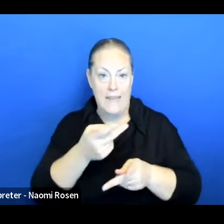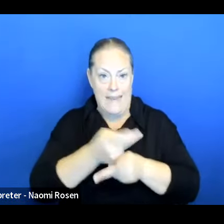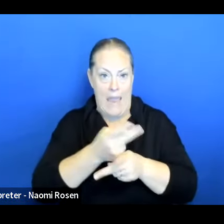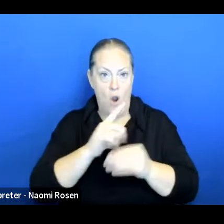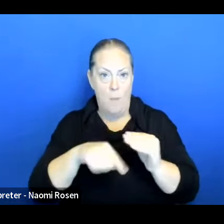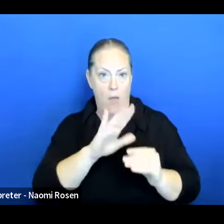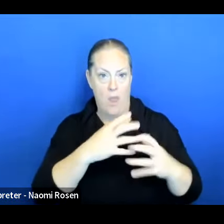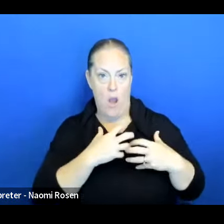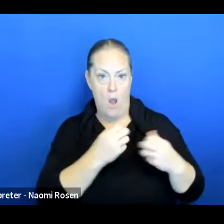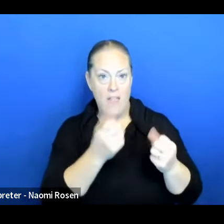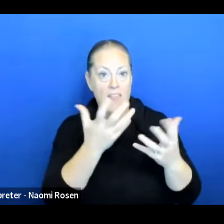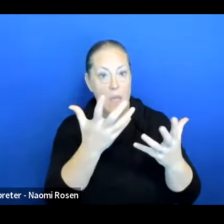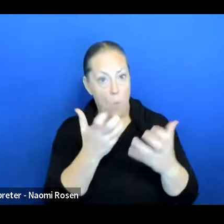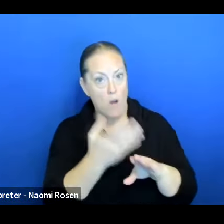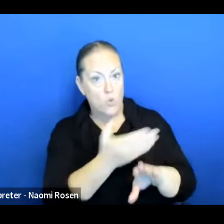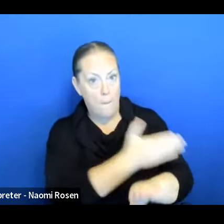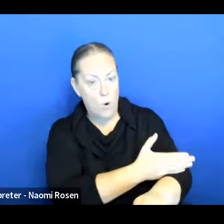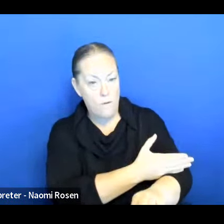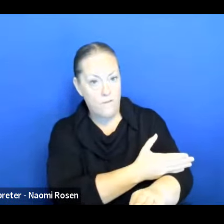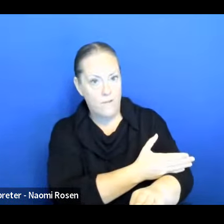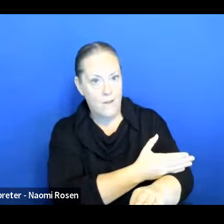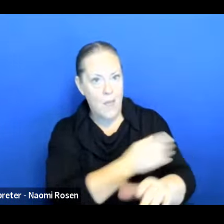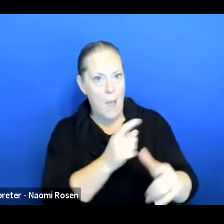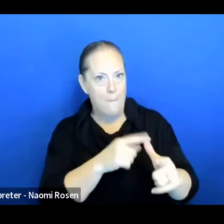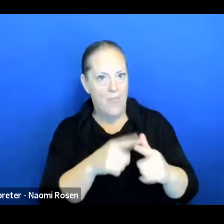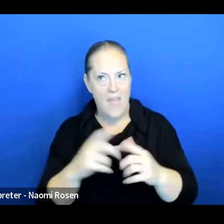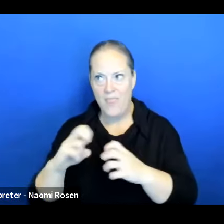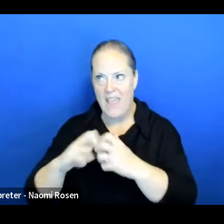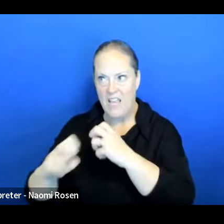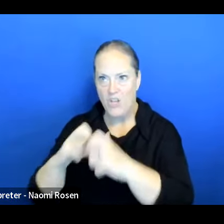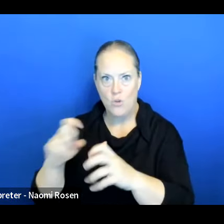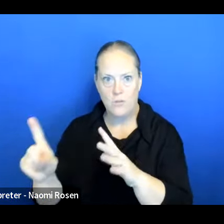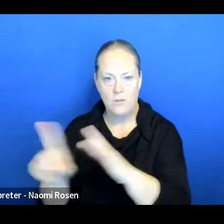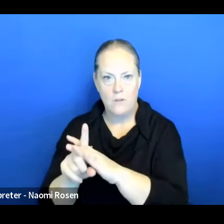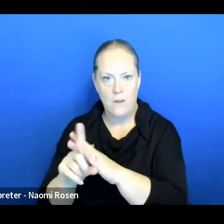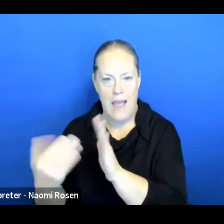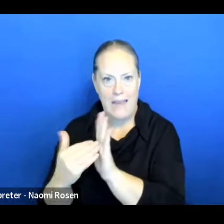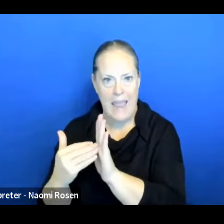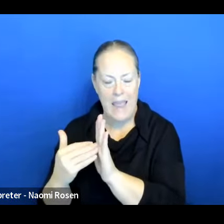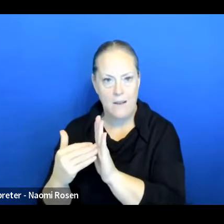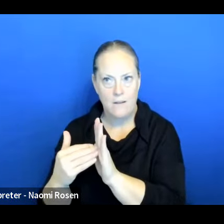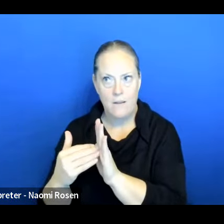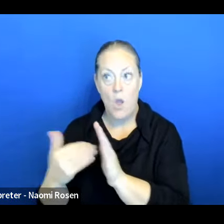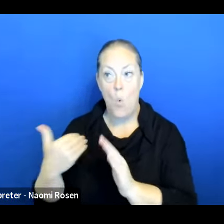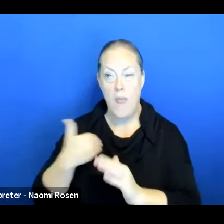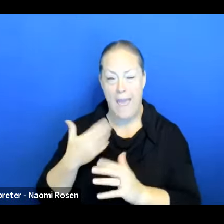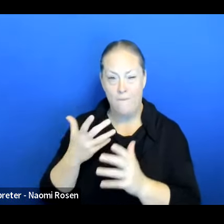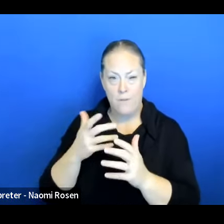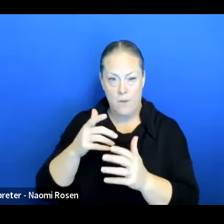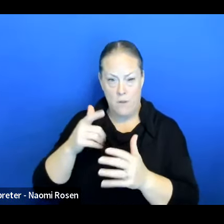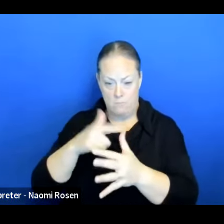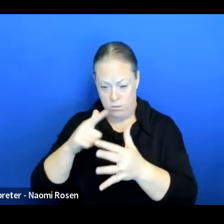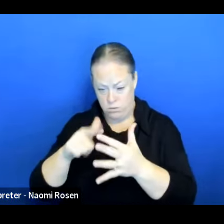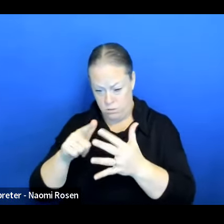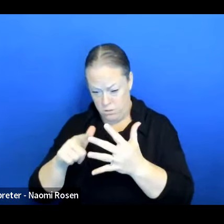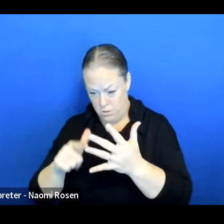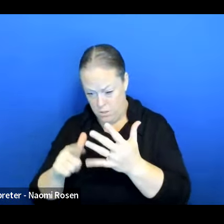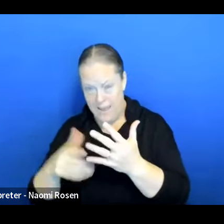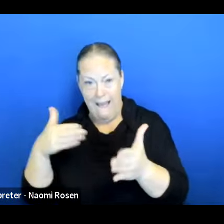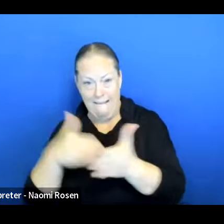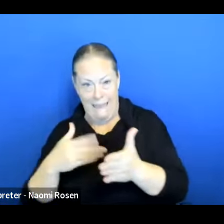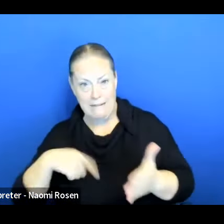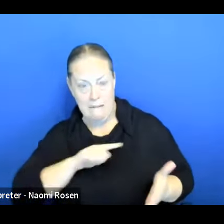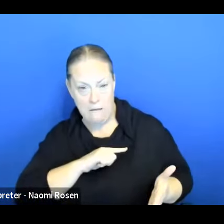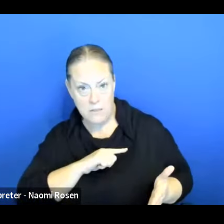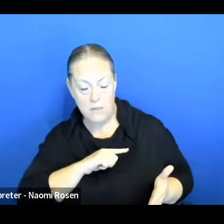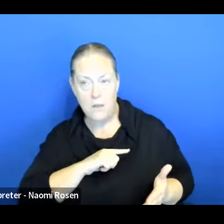wanted to do better. But then the issues came again, where it was like, well, we have all these different things against us. And some of those were like, um, we